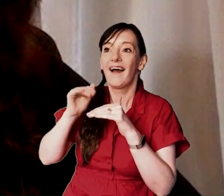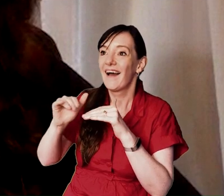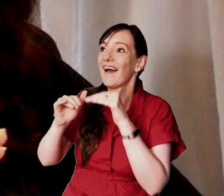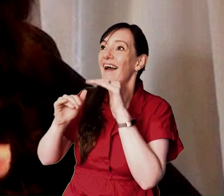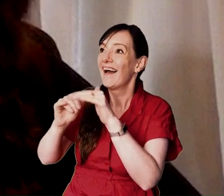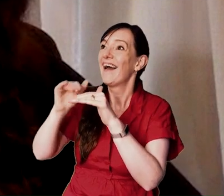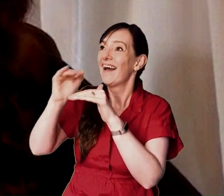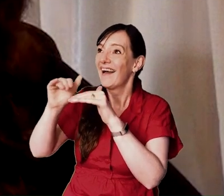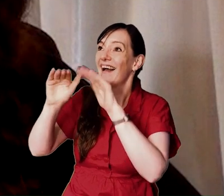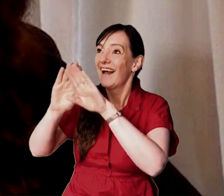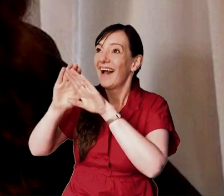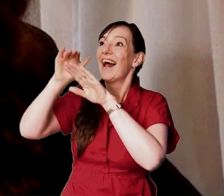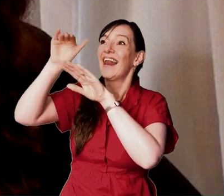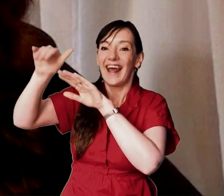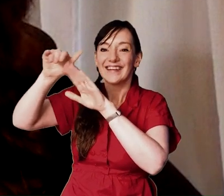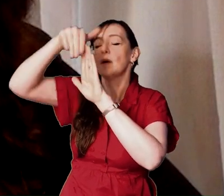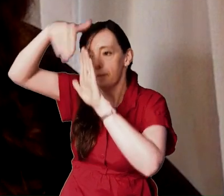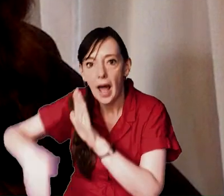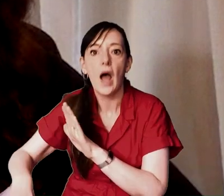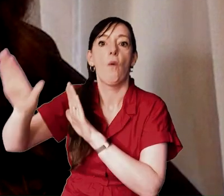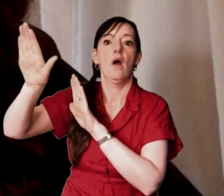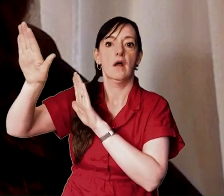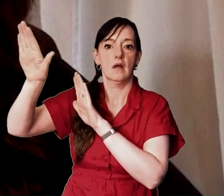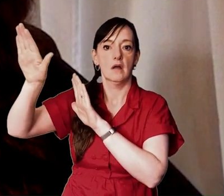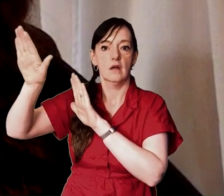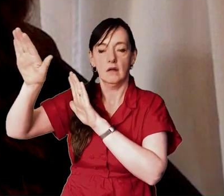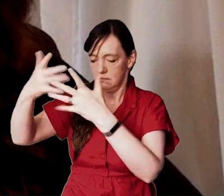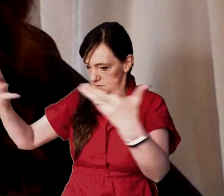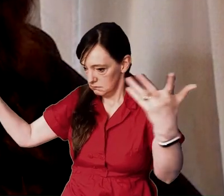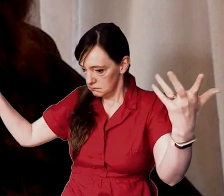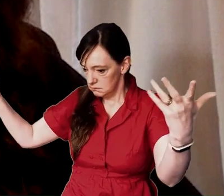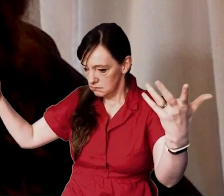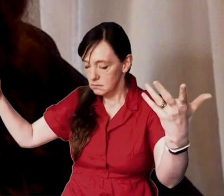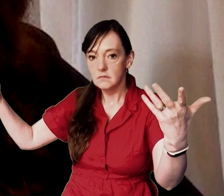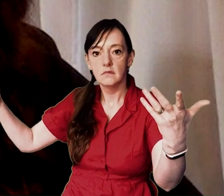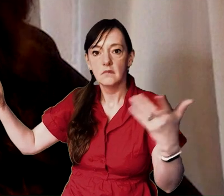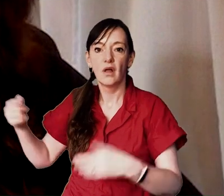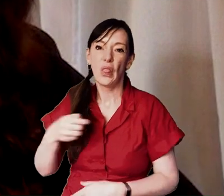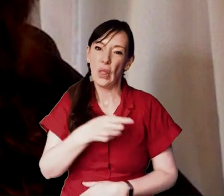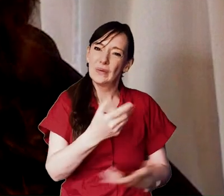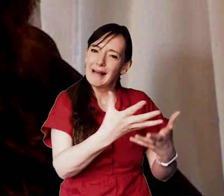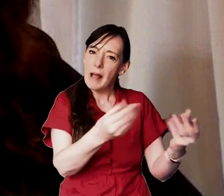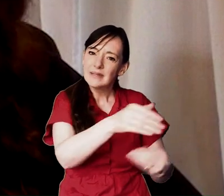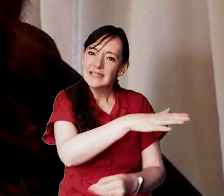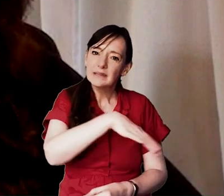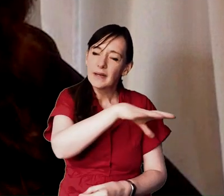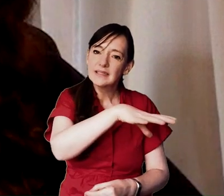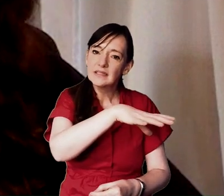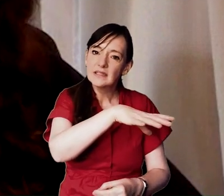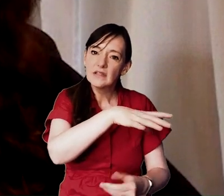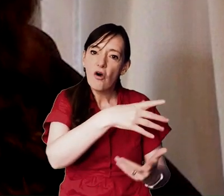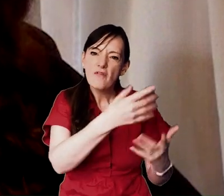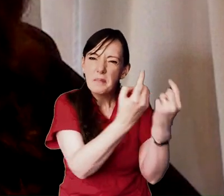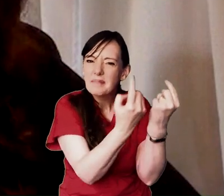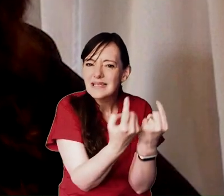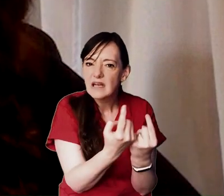we've lost our footing we've tripped over and we've fallen down these empty spaces of materialism